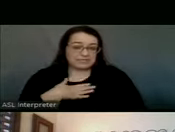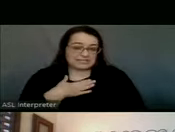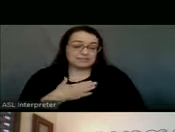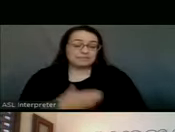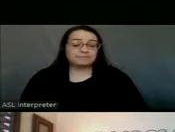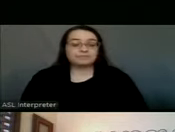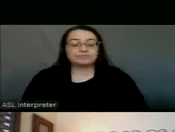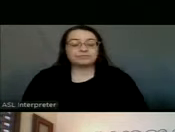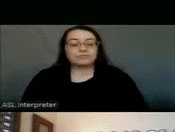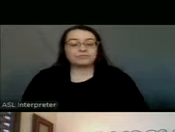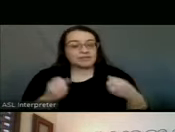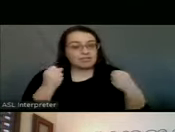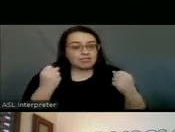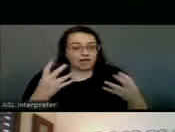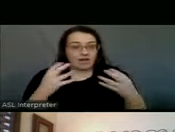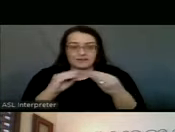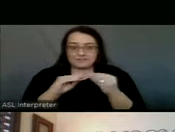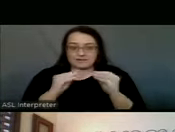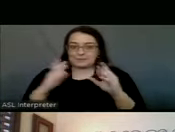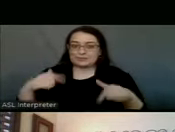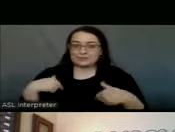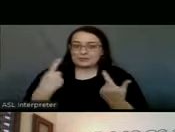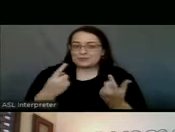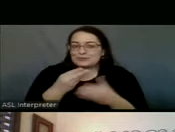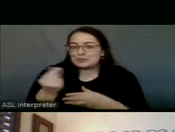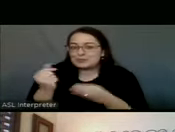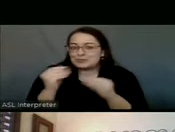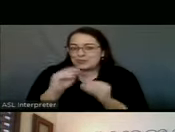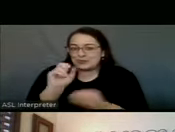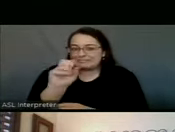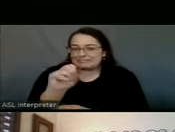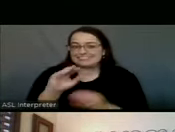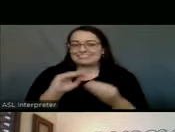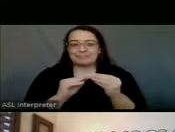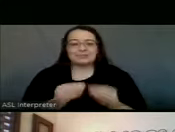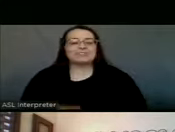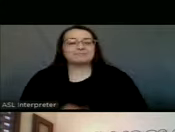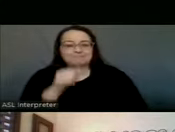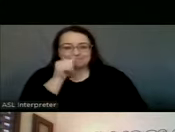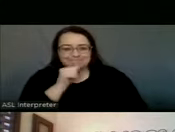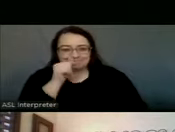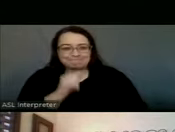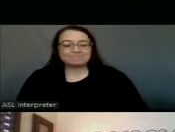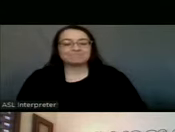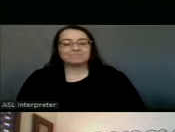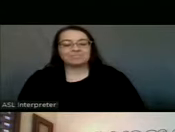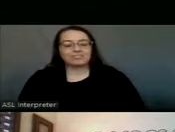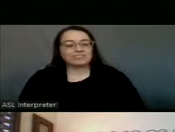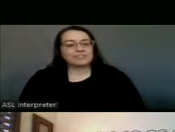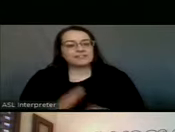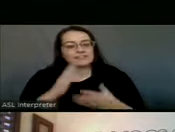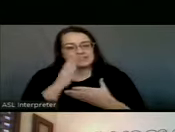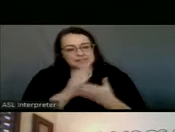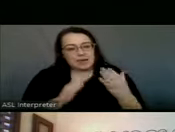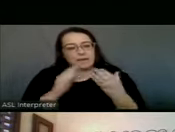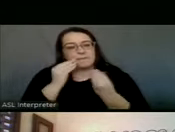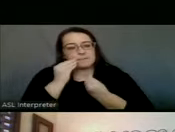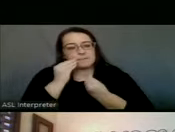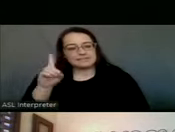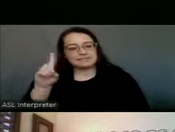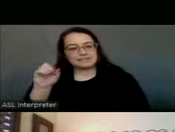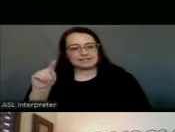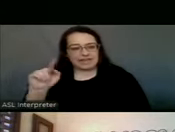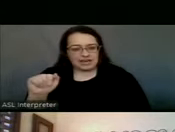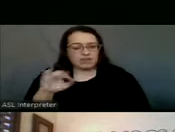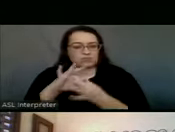I know we've had a lot of numbers so far, but just a few more, so hang with me. We do, we have some provisional data on